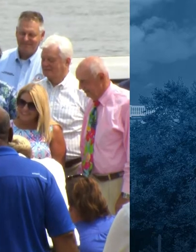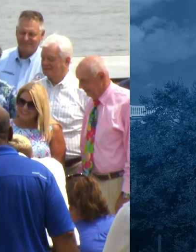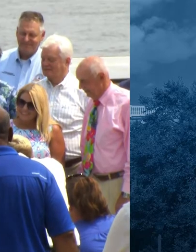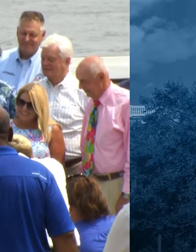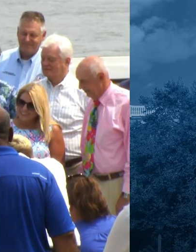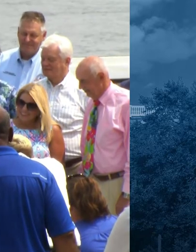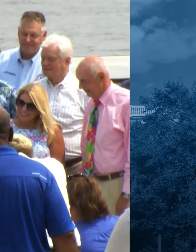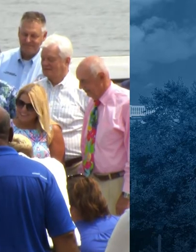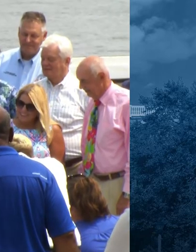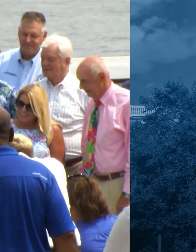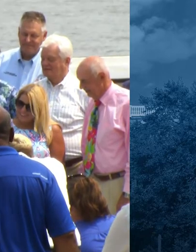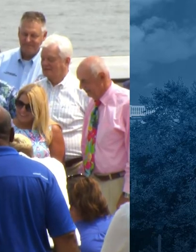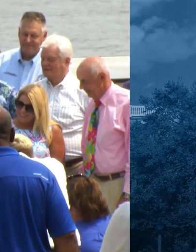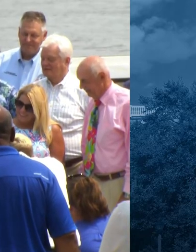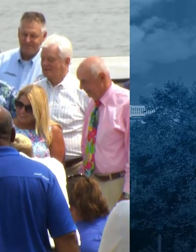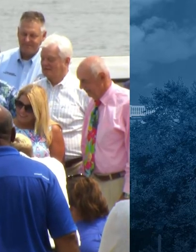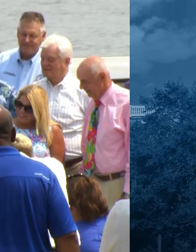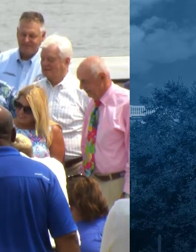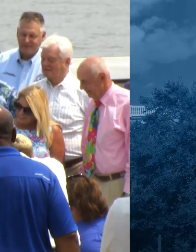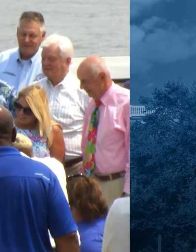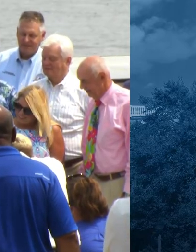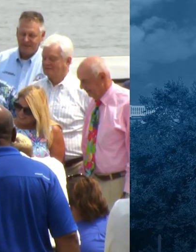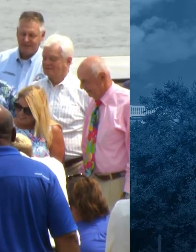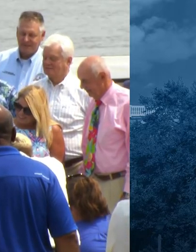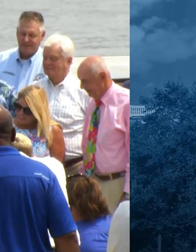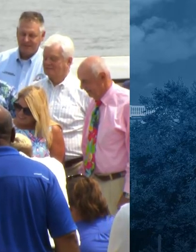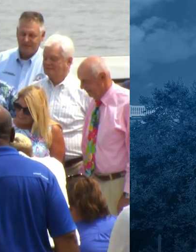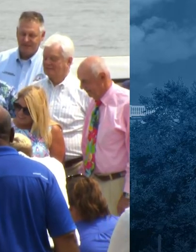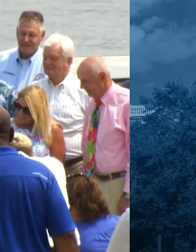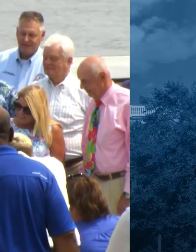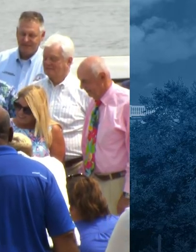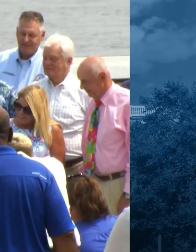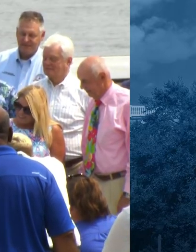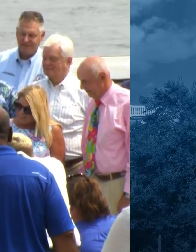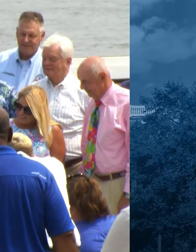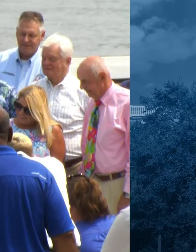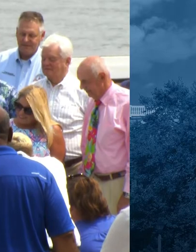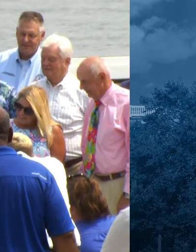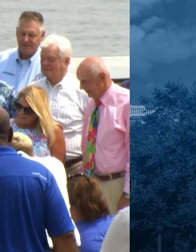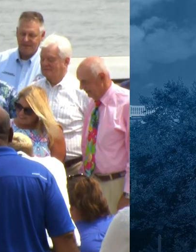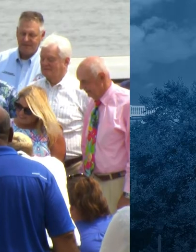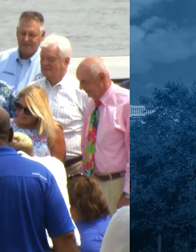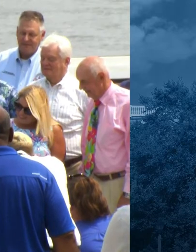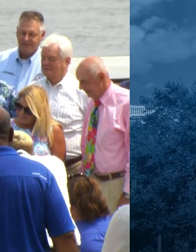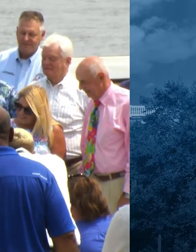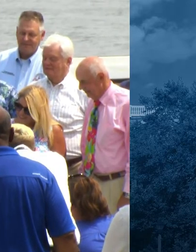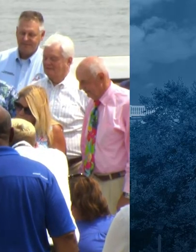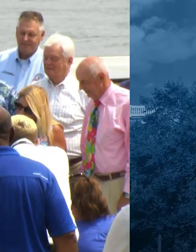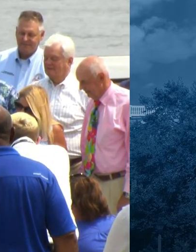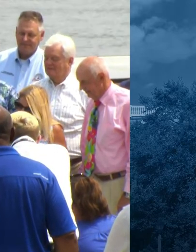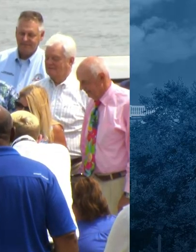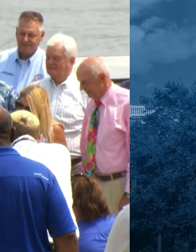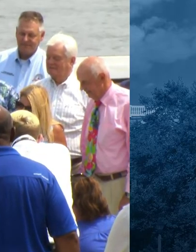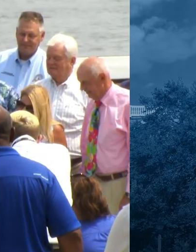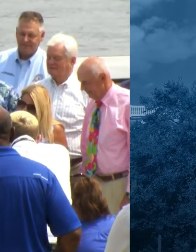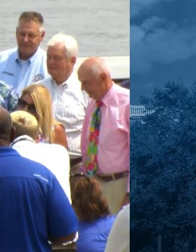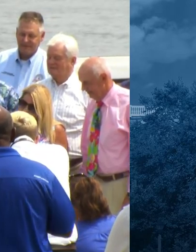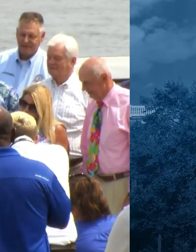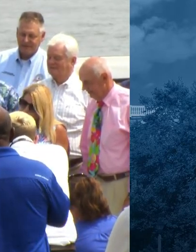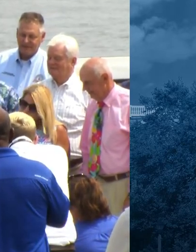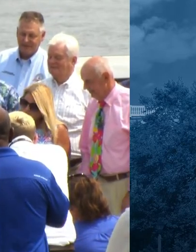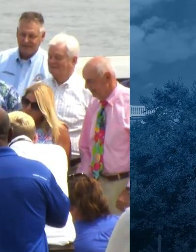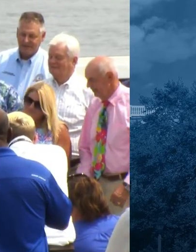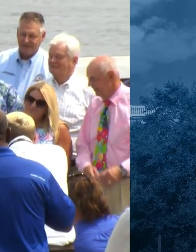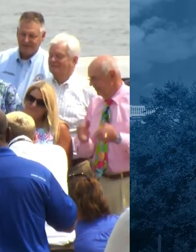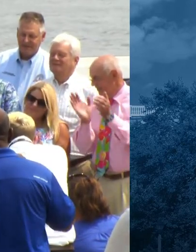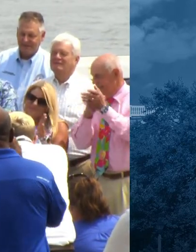do work, that the work of the people that we need will continue our commitment to